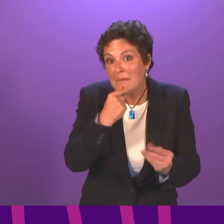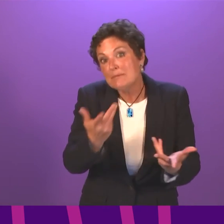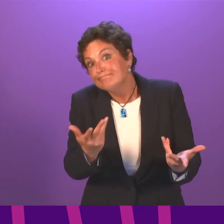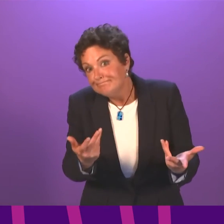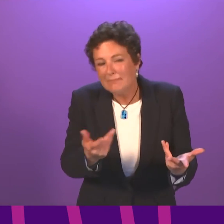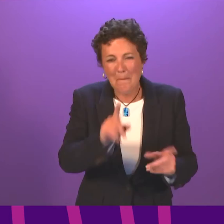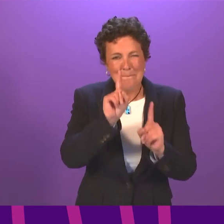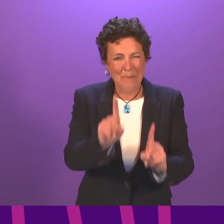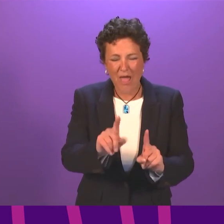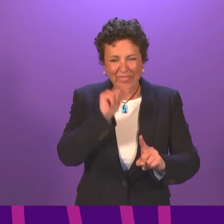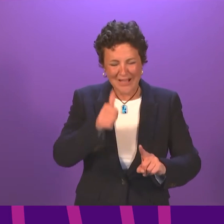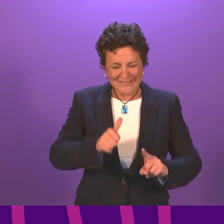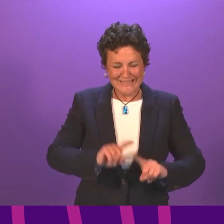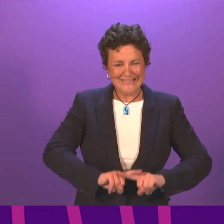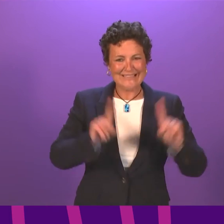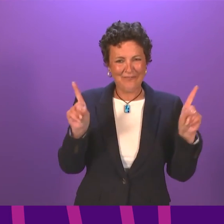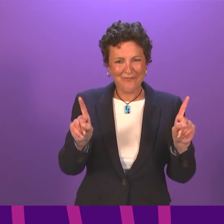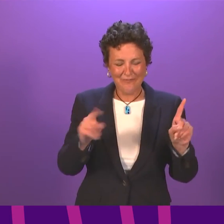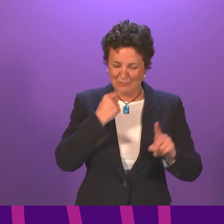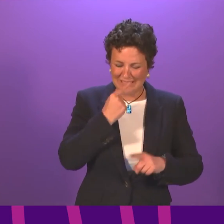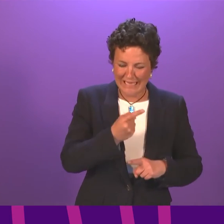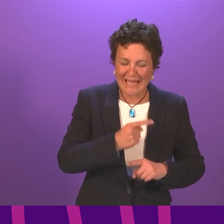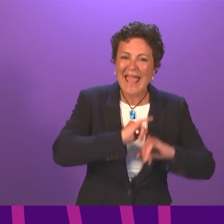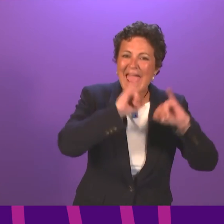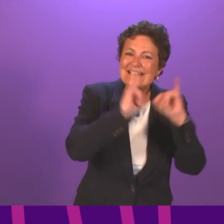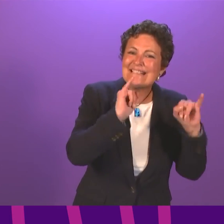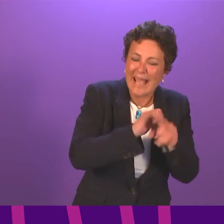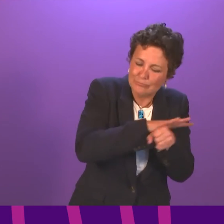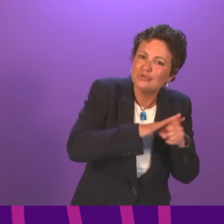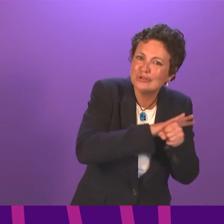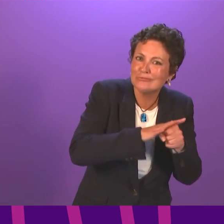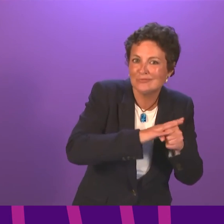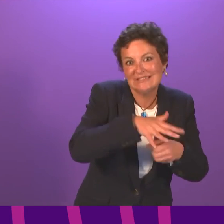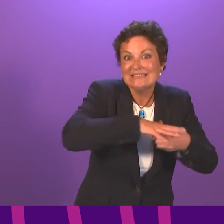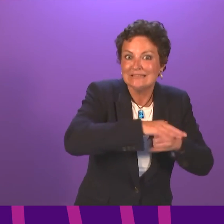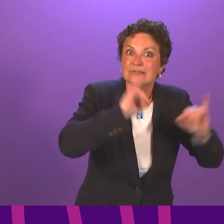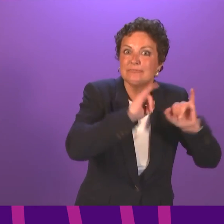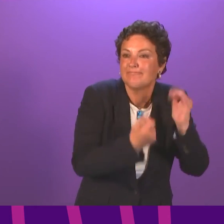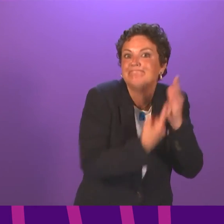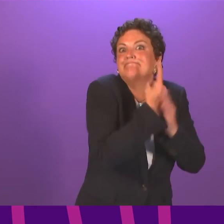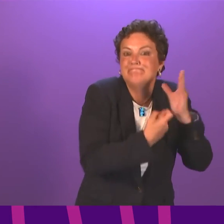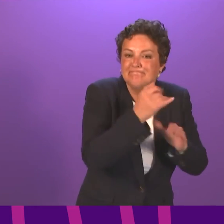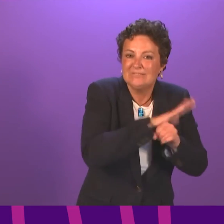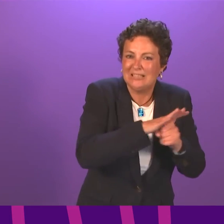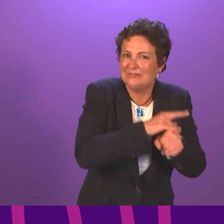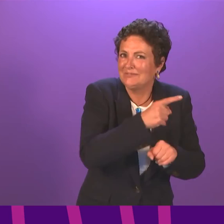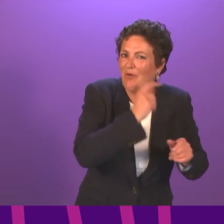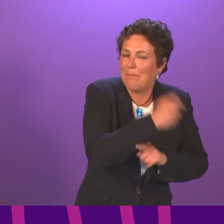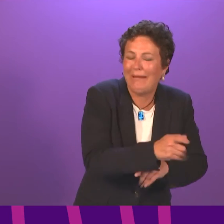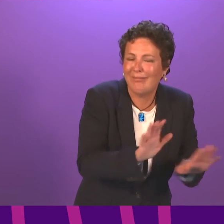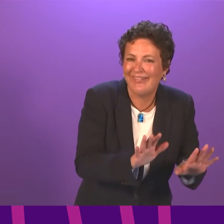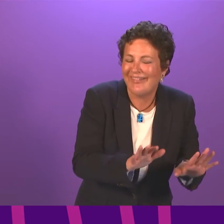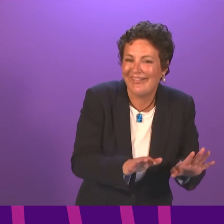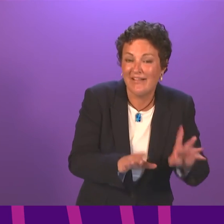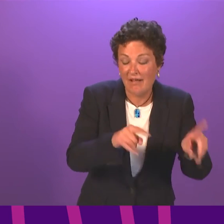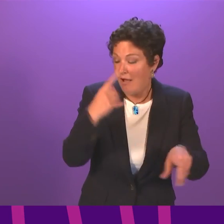exceptional grounds a ground for appeal is the way to fix that for the reasons I've set out. I'm struck, I think I quoted it